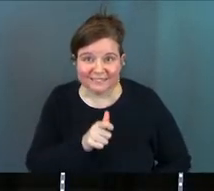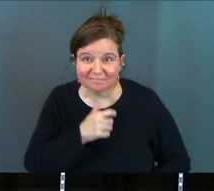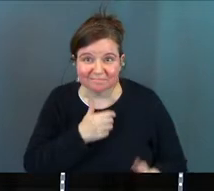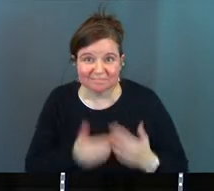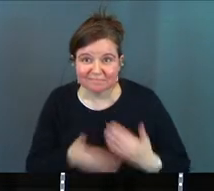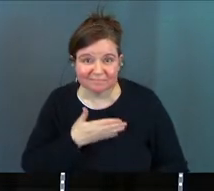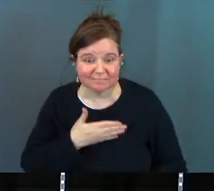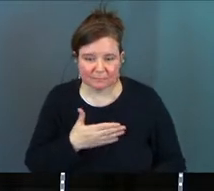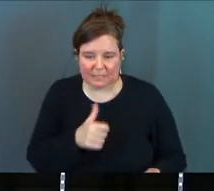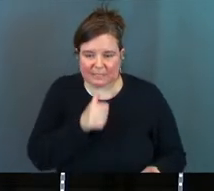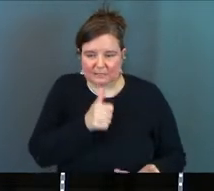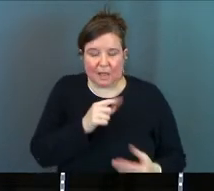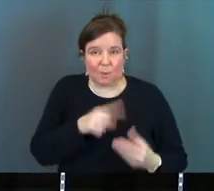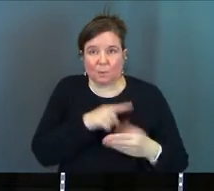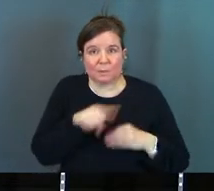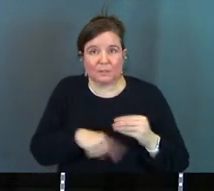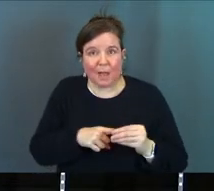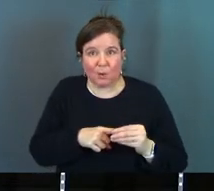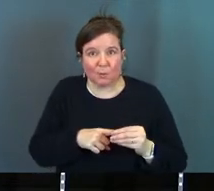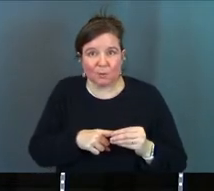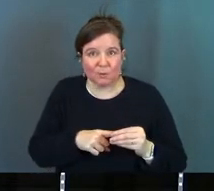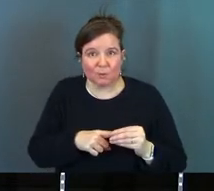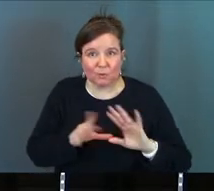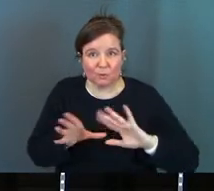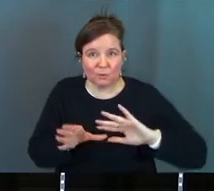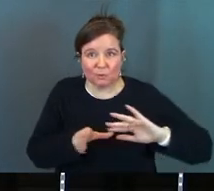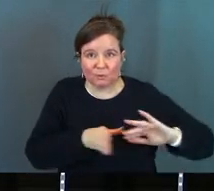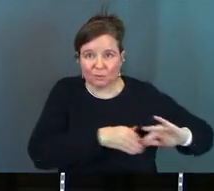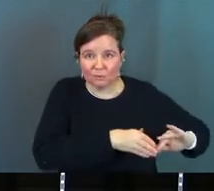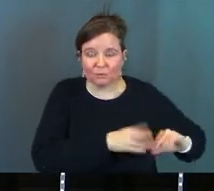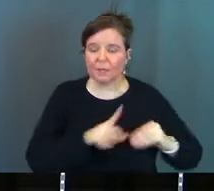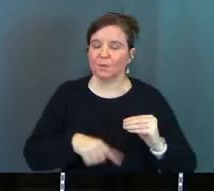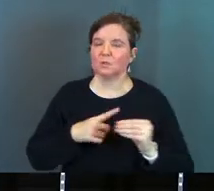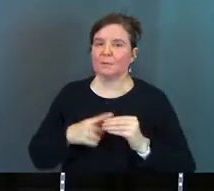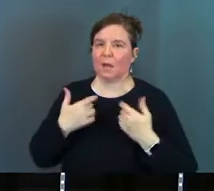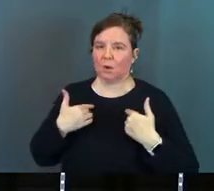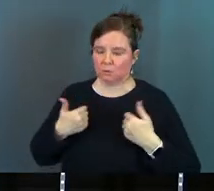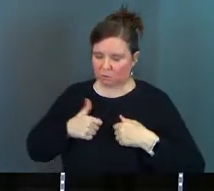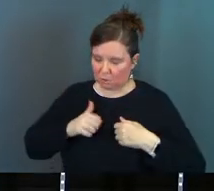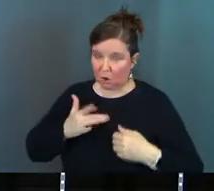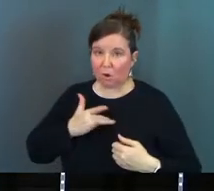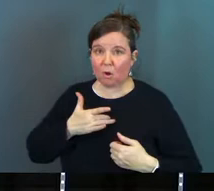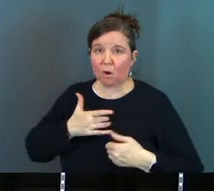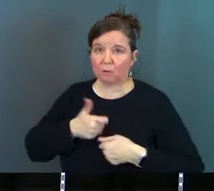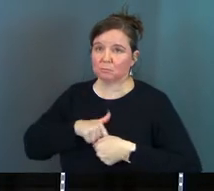it's not it's never what it was about it was about surrender